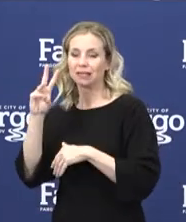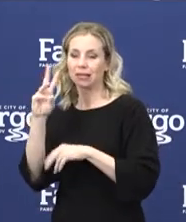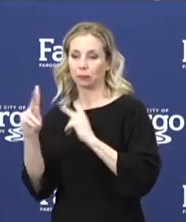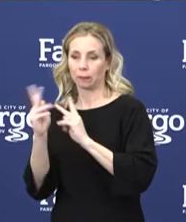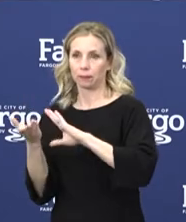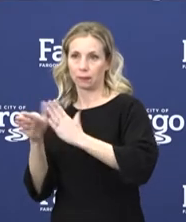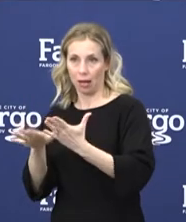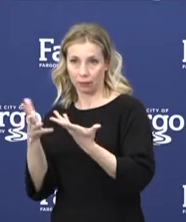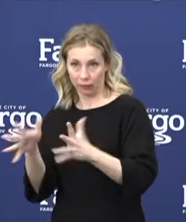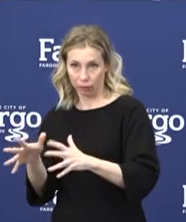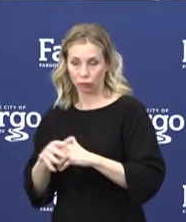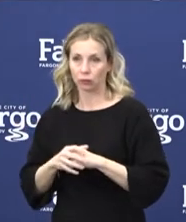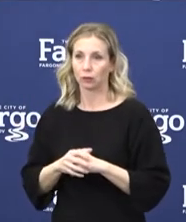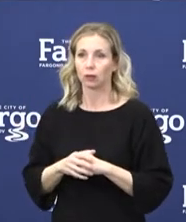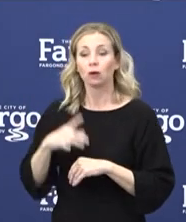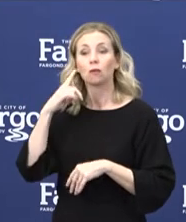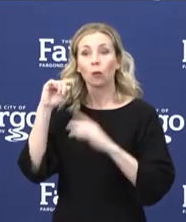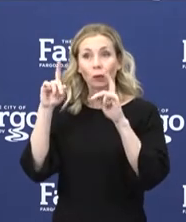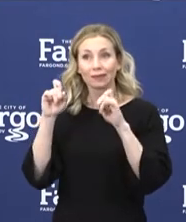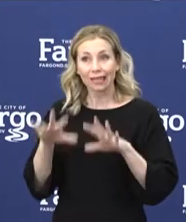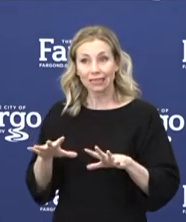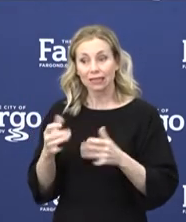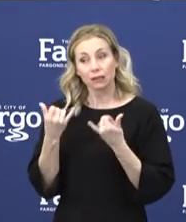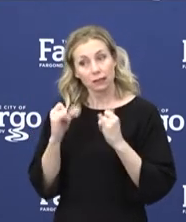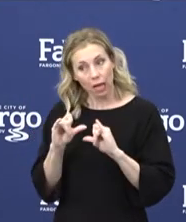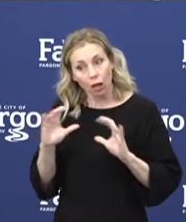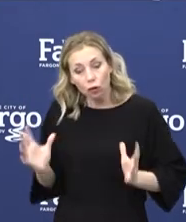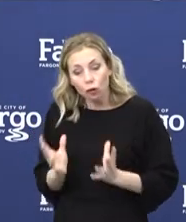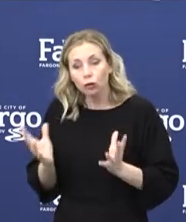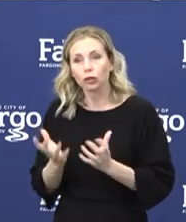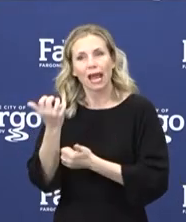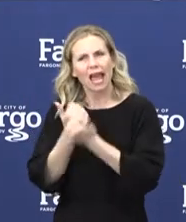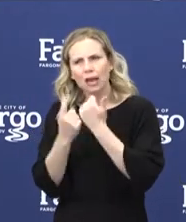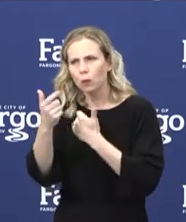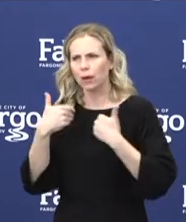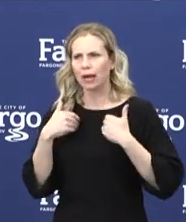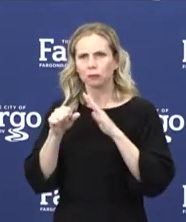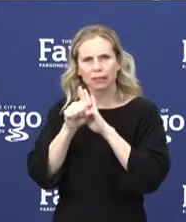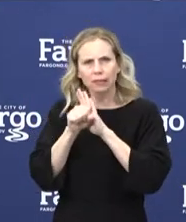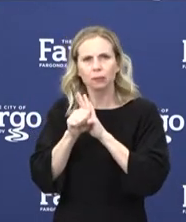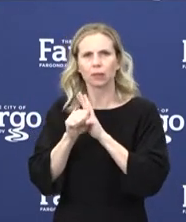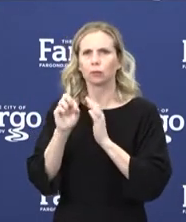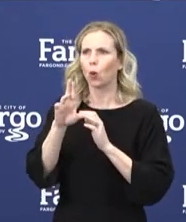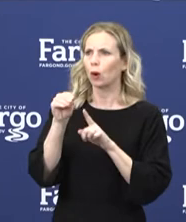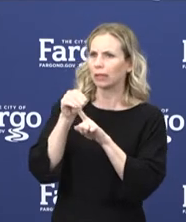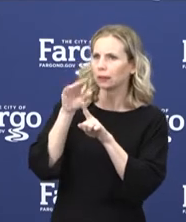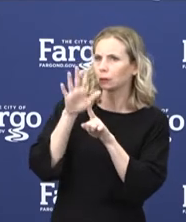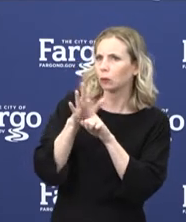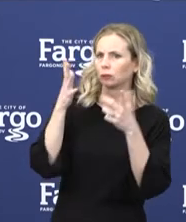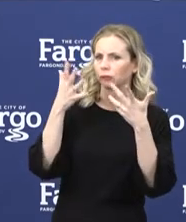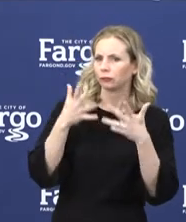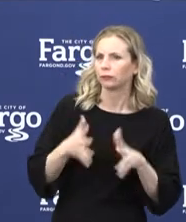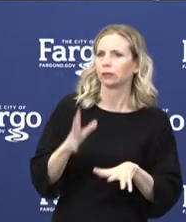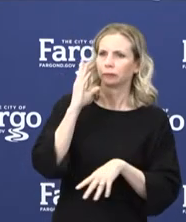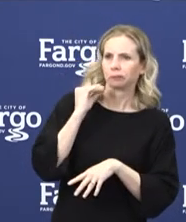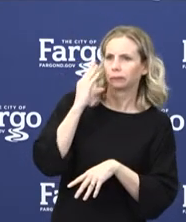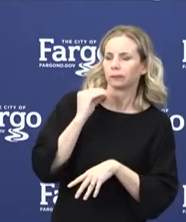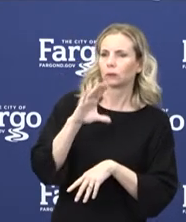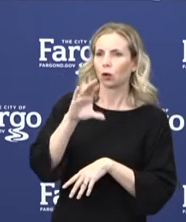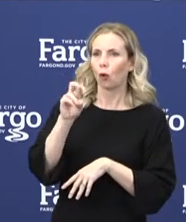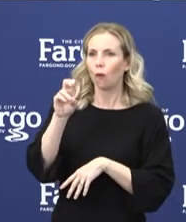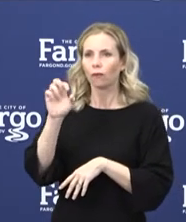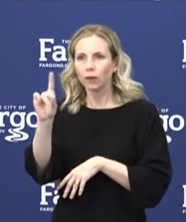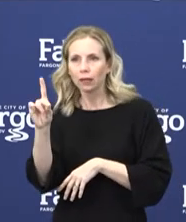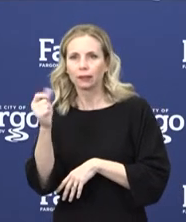As far as testing we're still encouraging anyone who is symptomatic or has had an exposure to a COVID positive person to